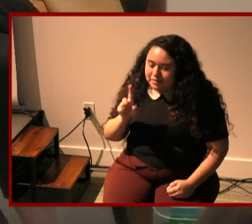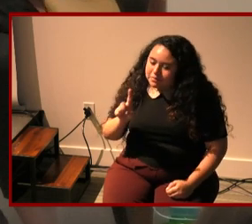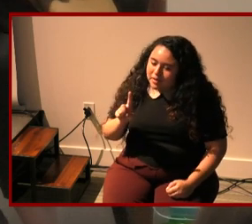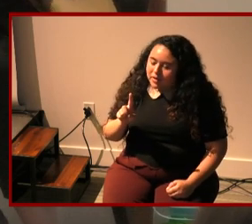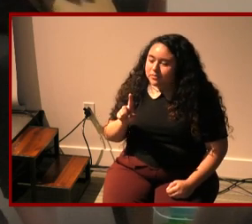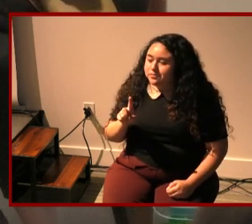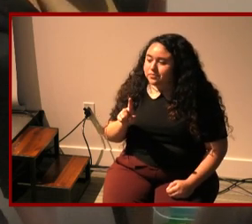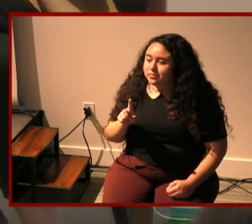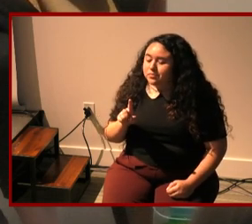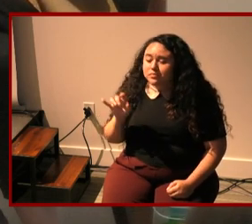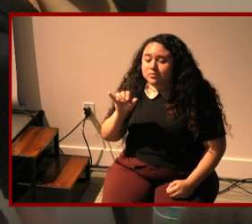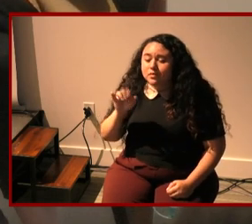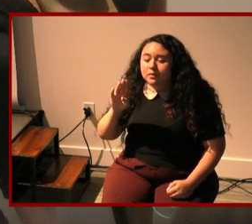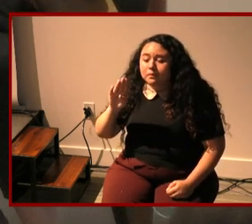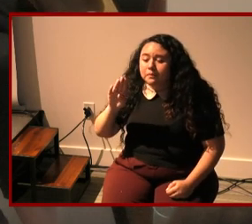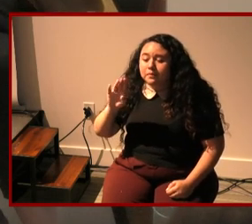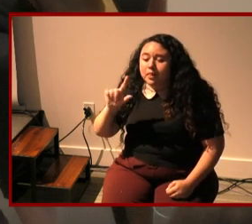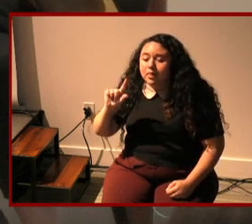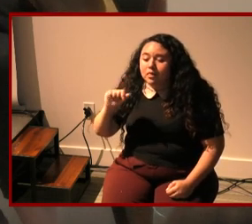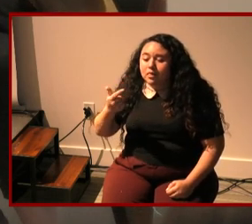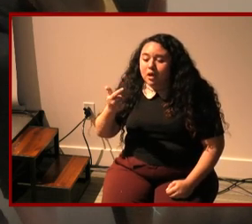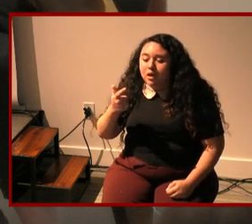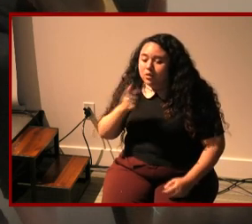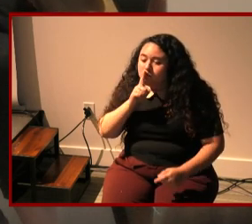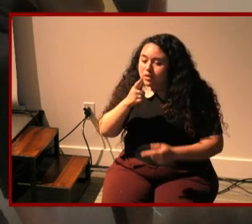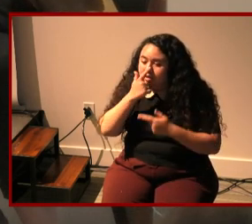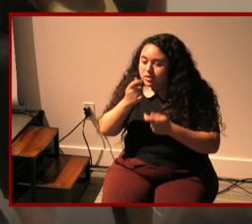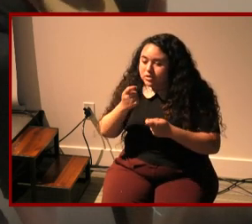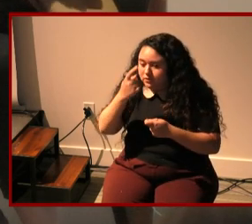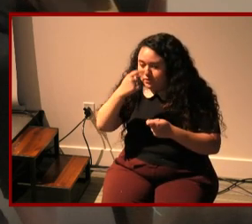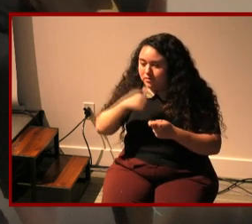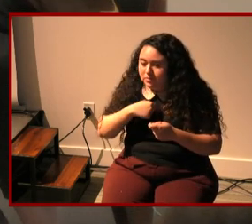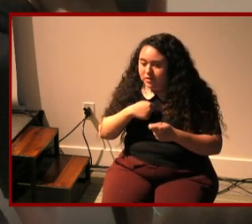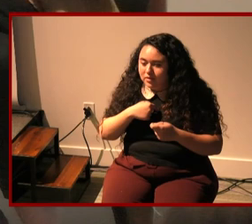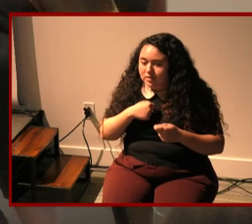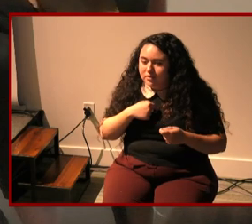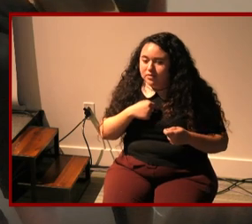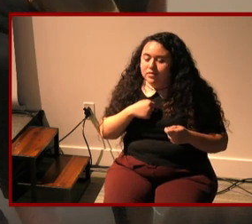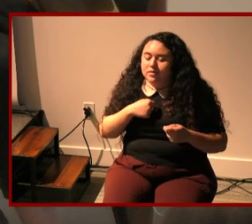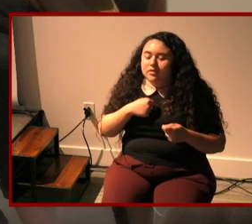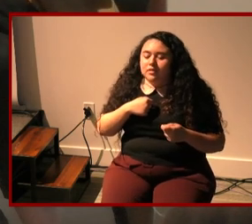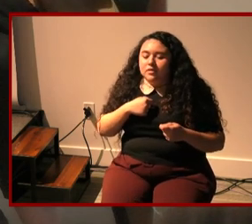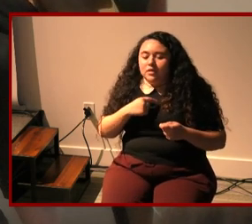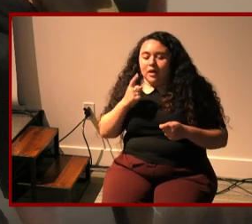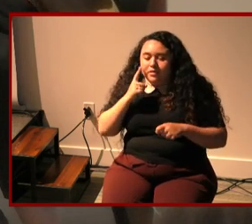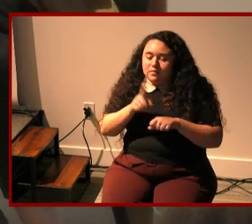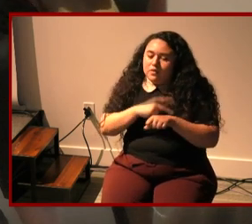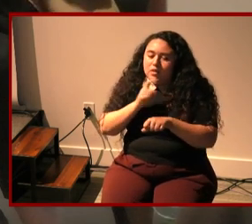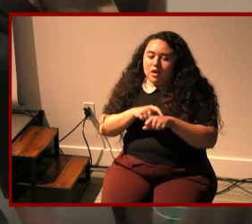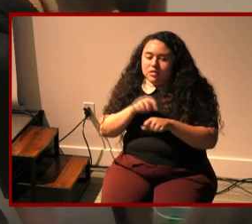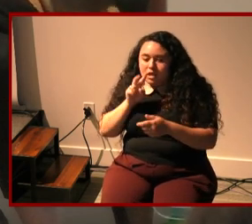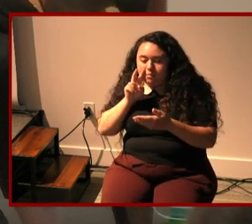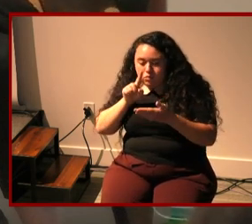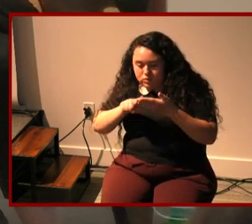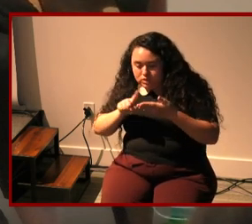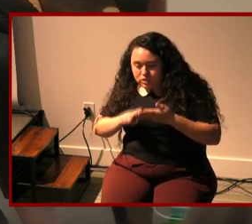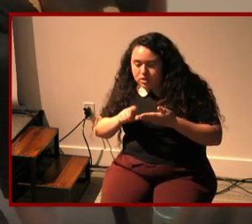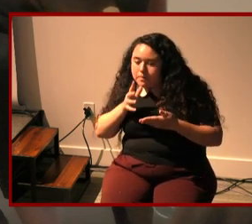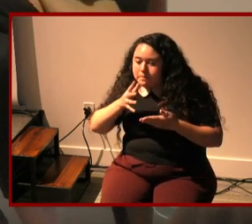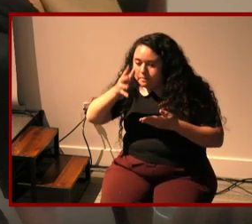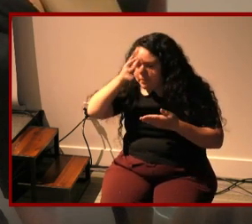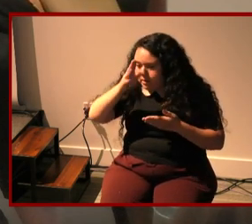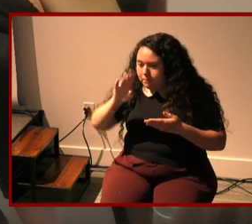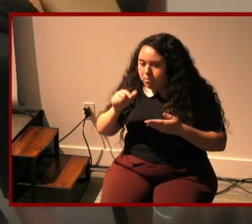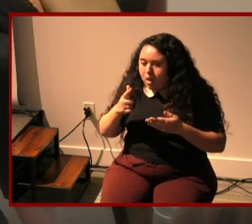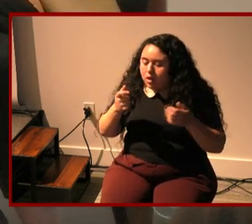also the blog format is super interesting to me too i thought for a long time i would also look at parent blogs because there's so many of